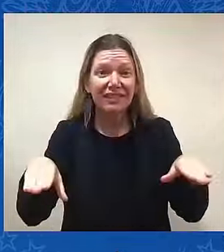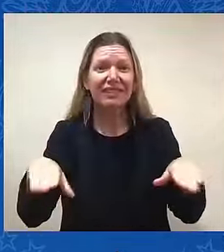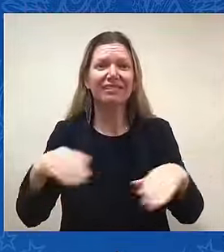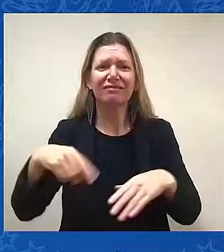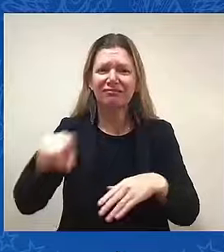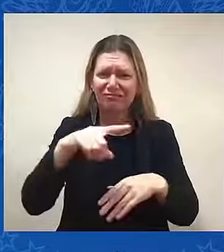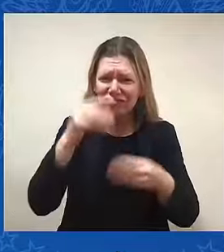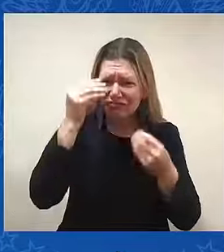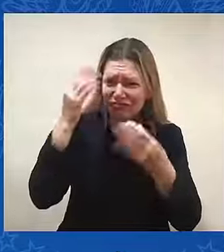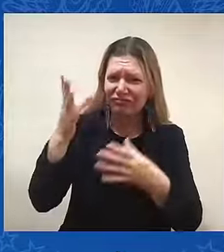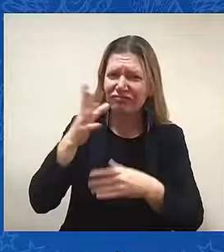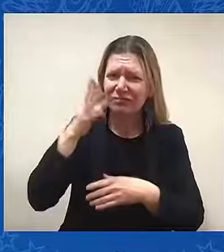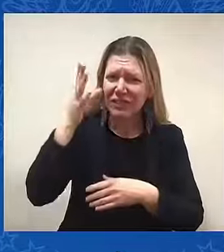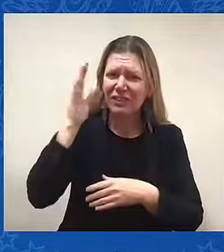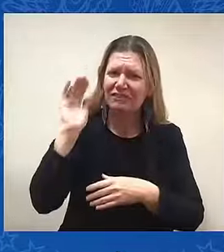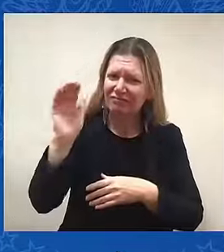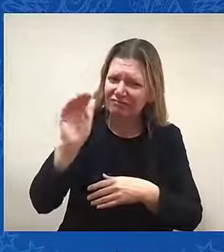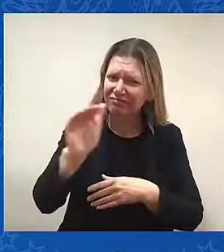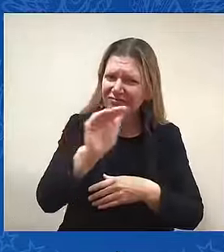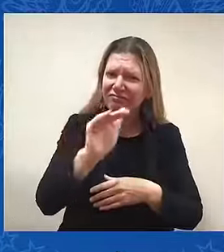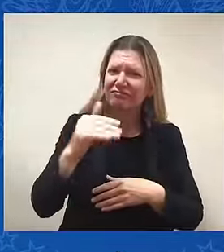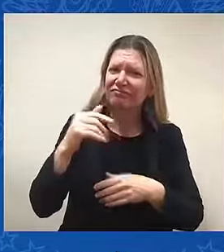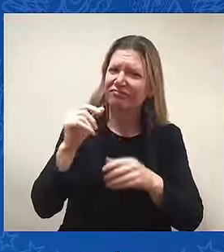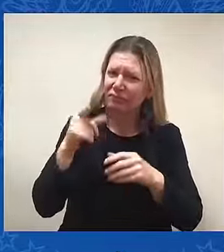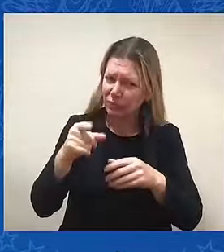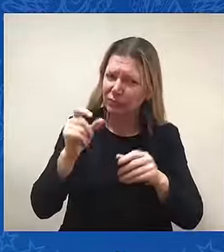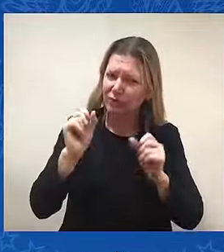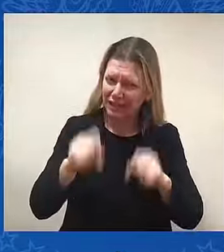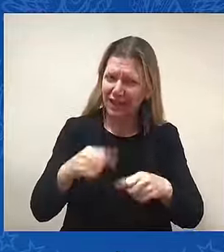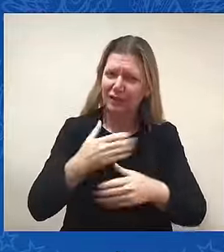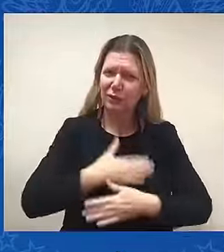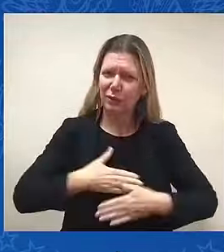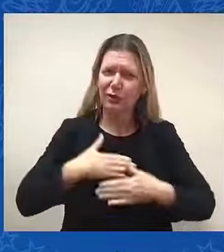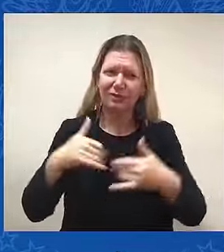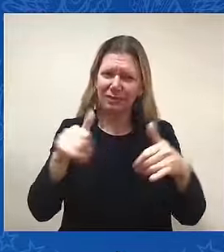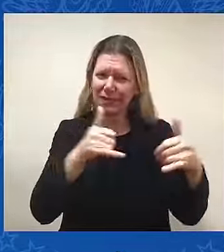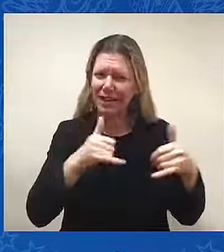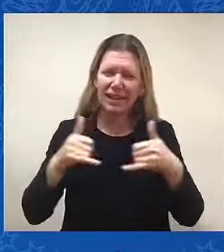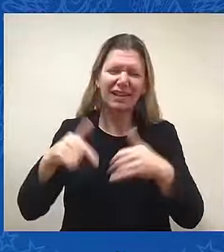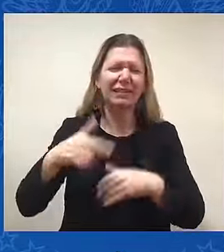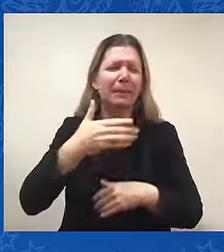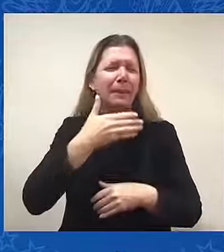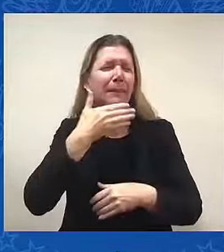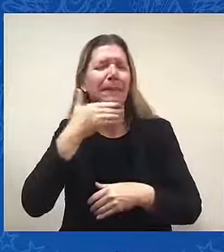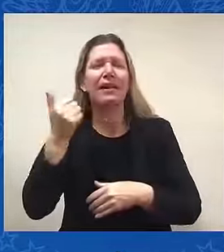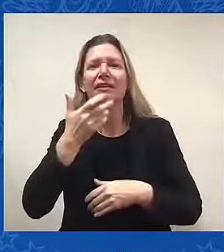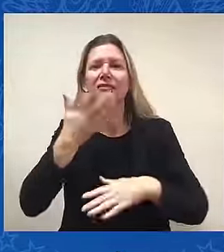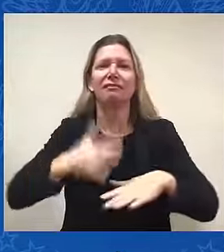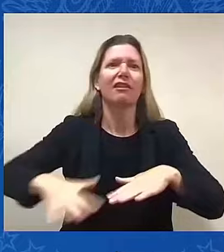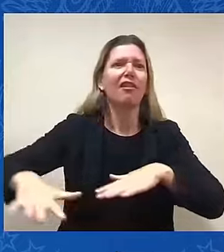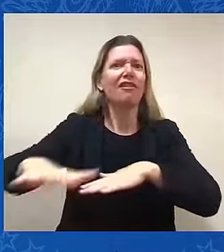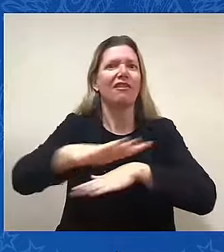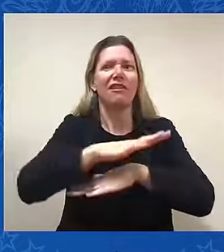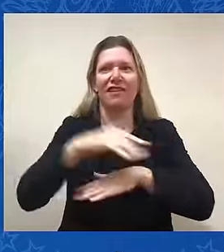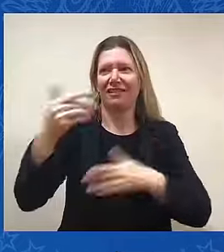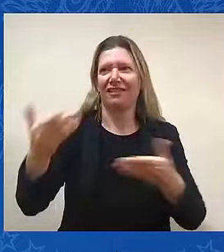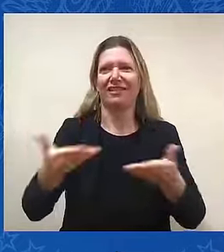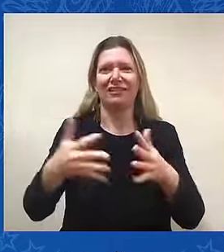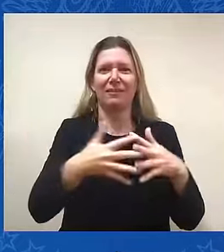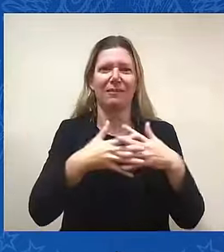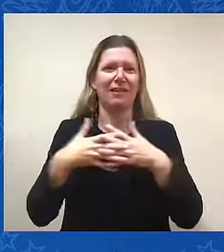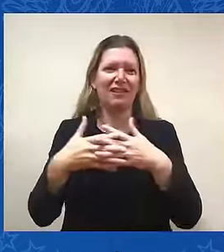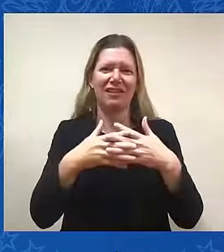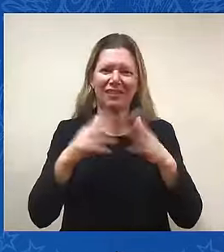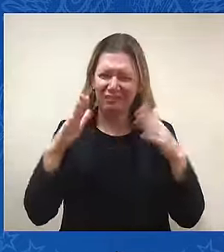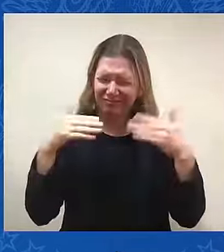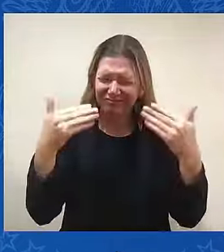make sure that you enjoy the best lawn in America. So run around, play tag, do cartwheels,